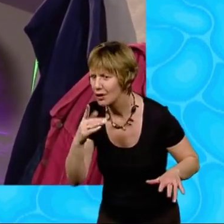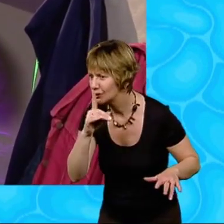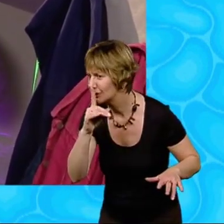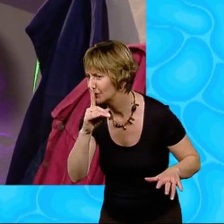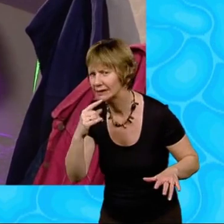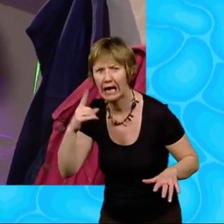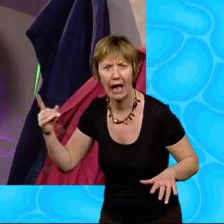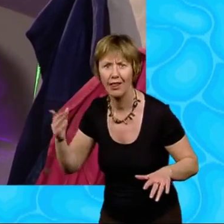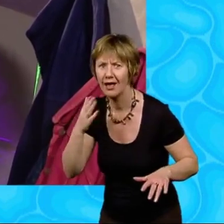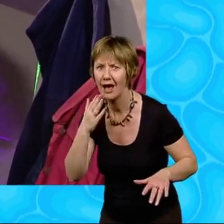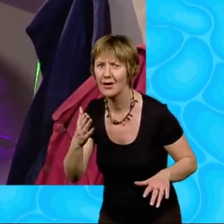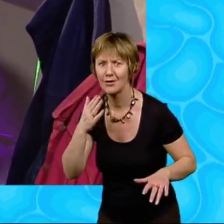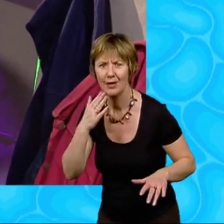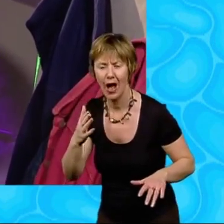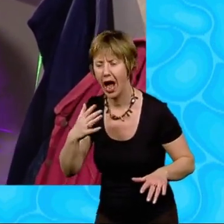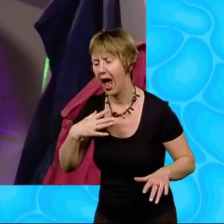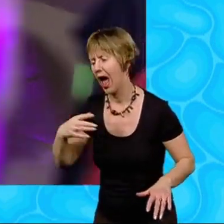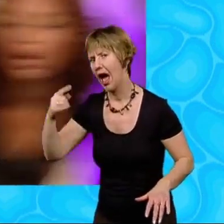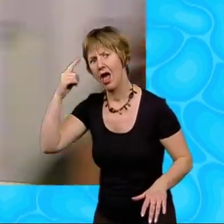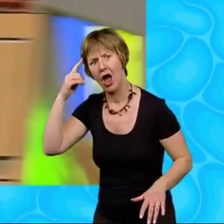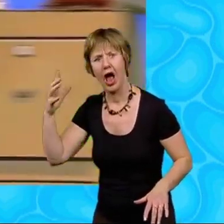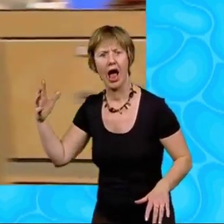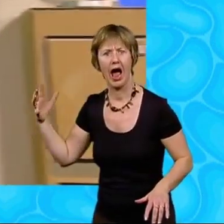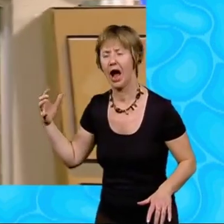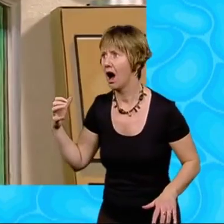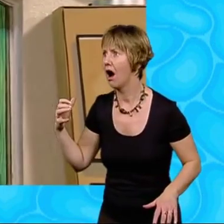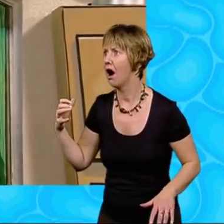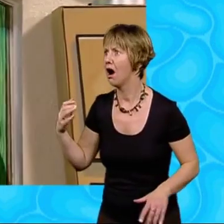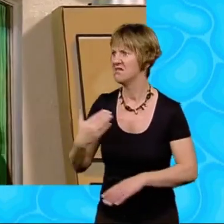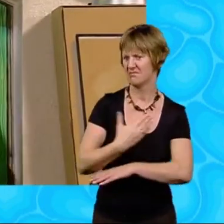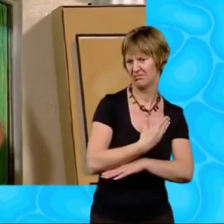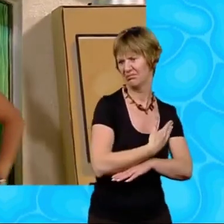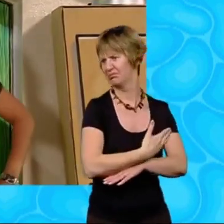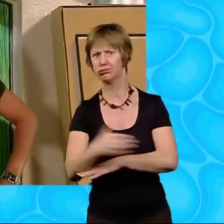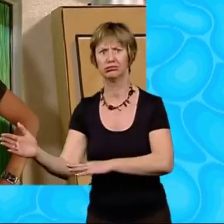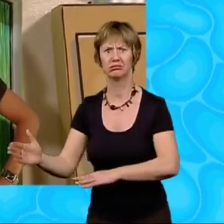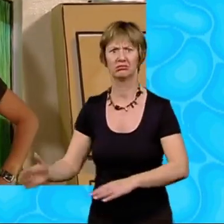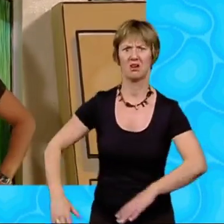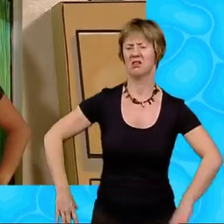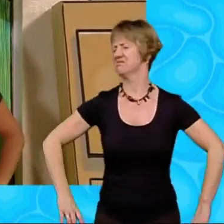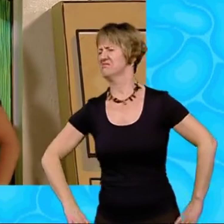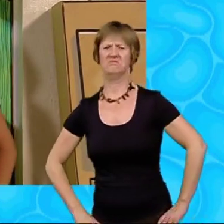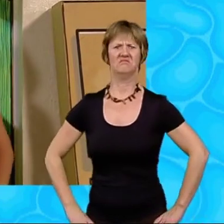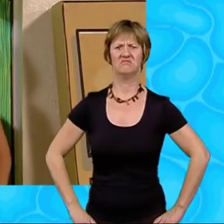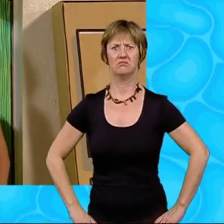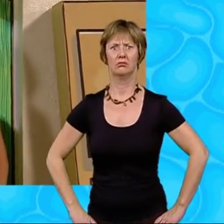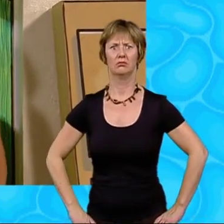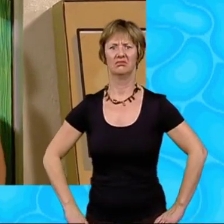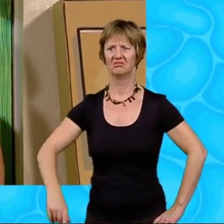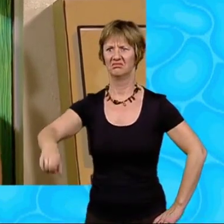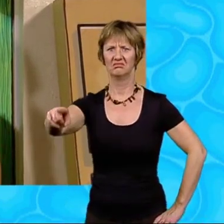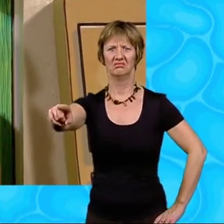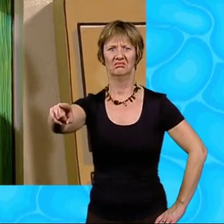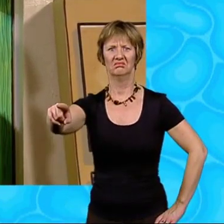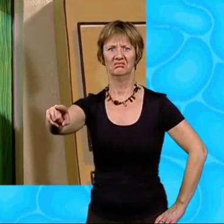Miss Porter began. I really thought that... Oh, class, could you tell... Mrs Spratt